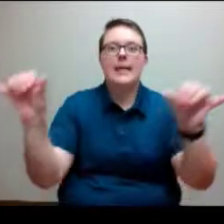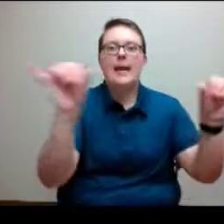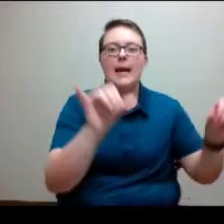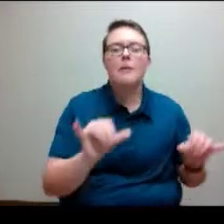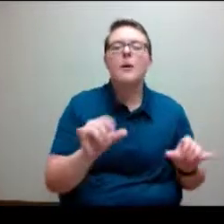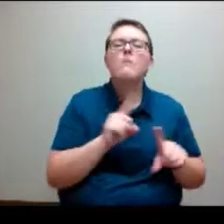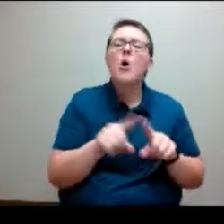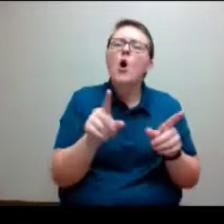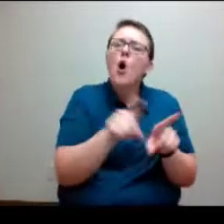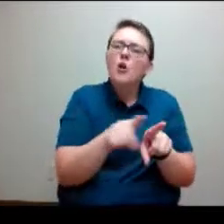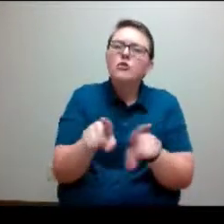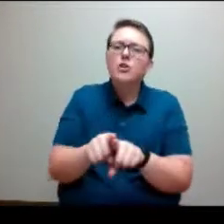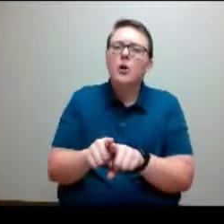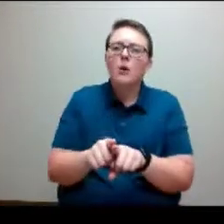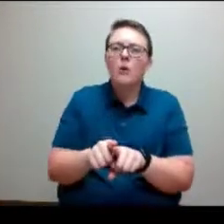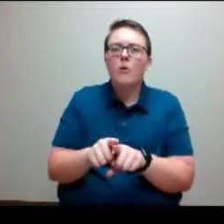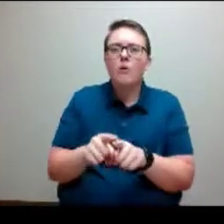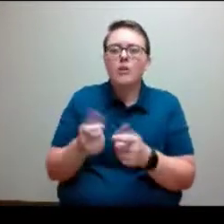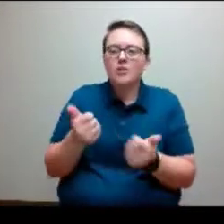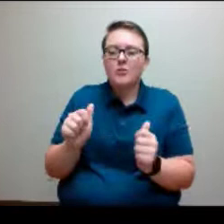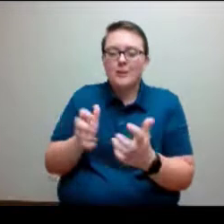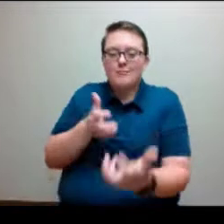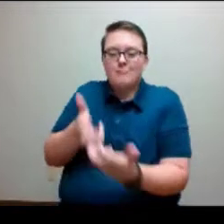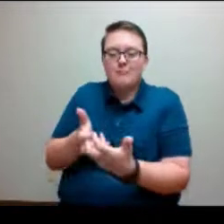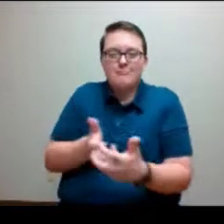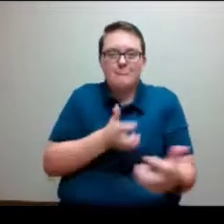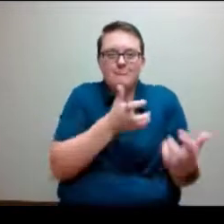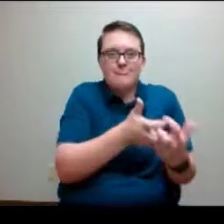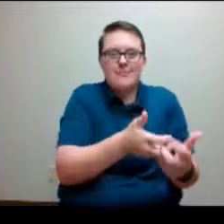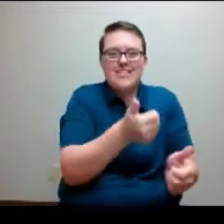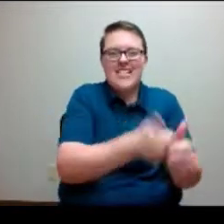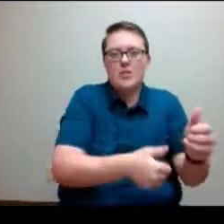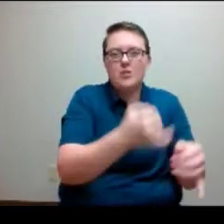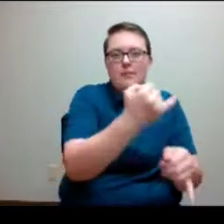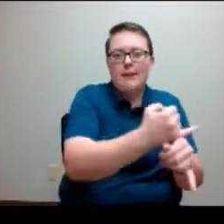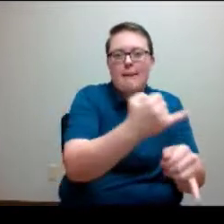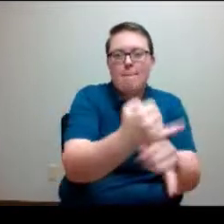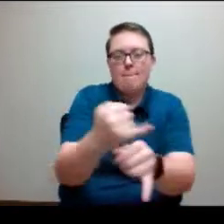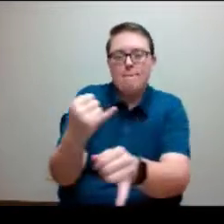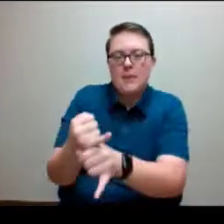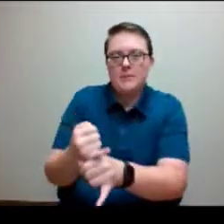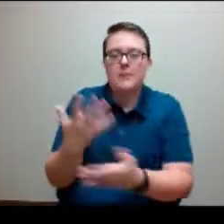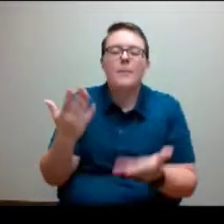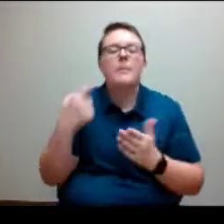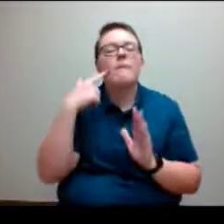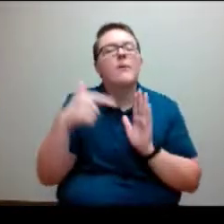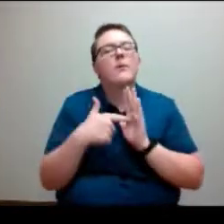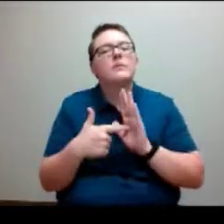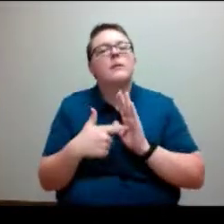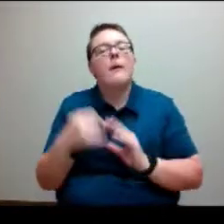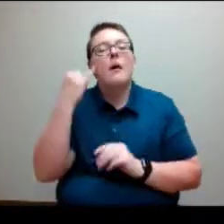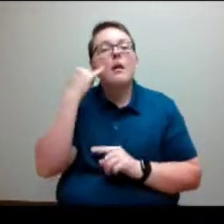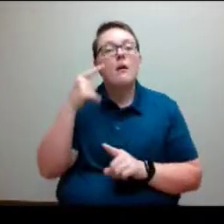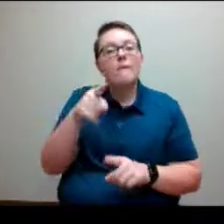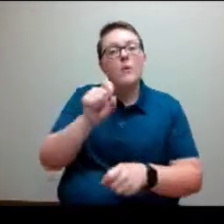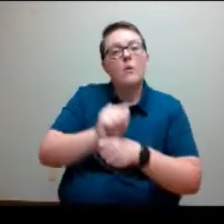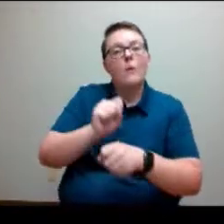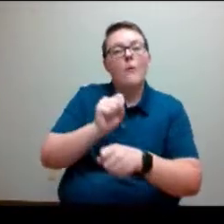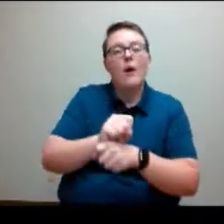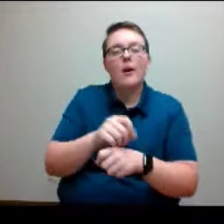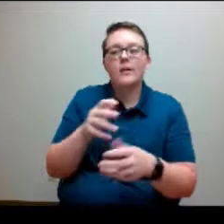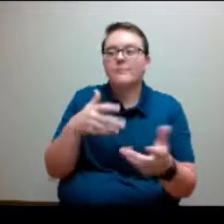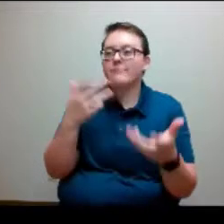campus-specific programs based off of our needs or programs. For example, someone who is working in the, you know,